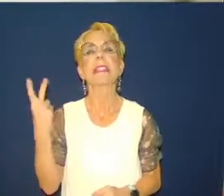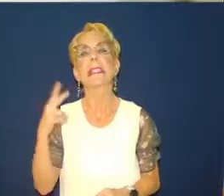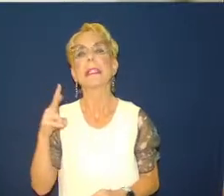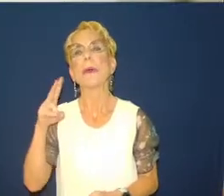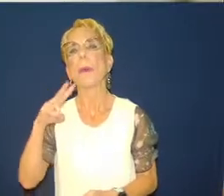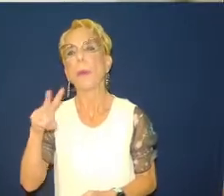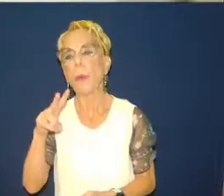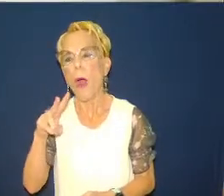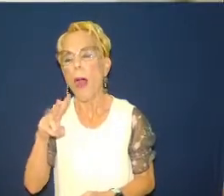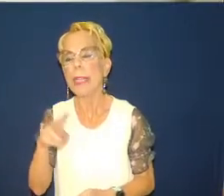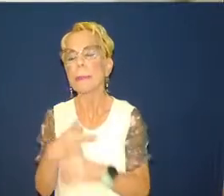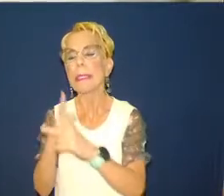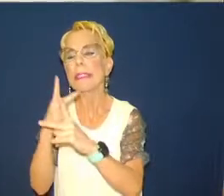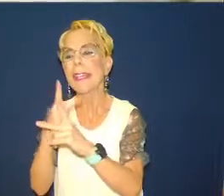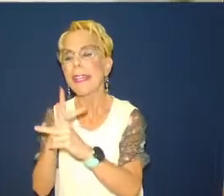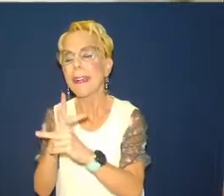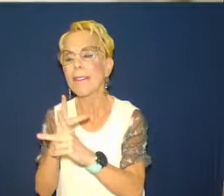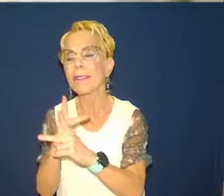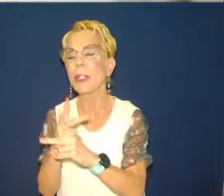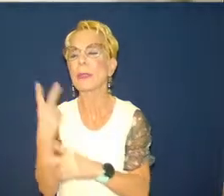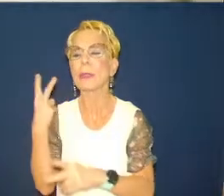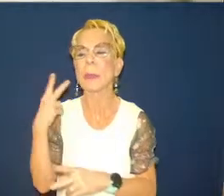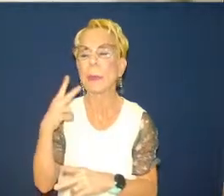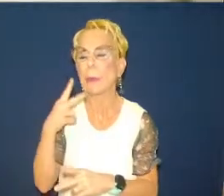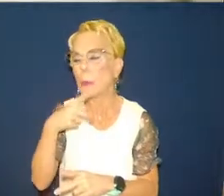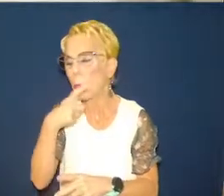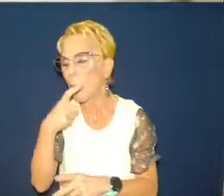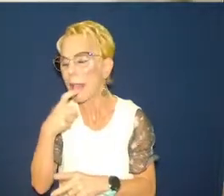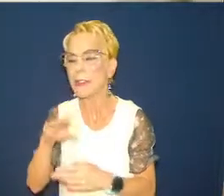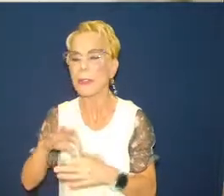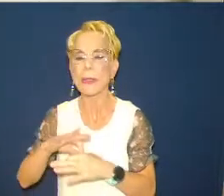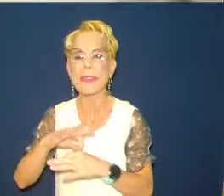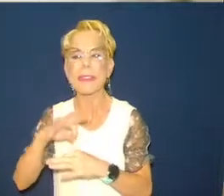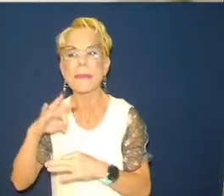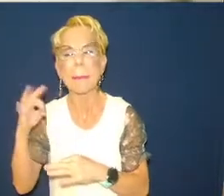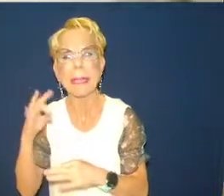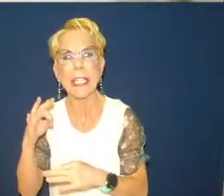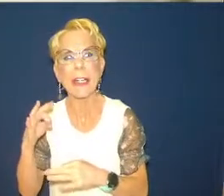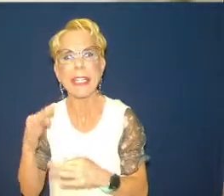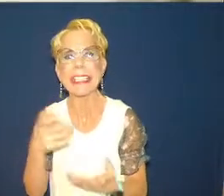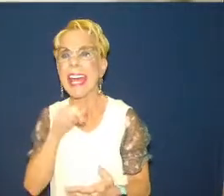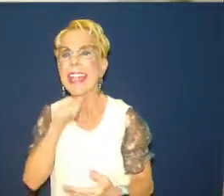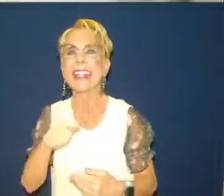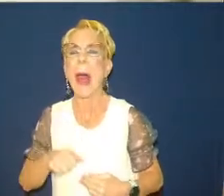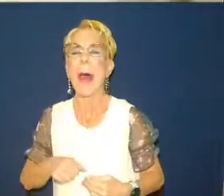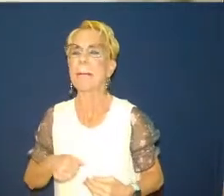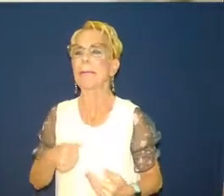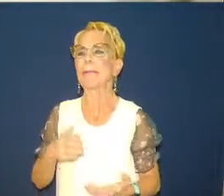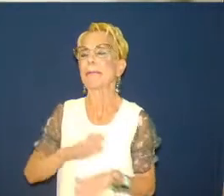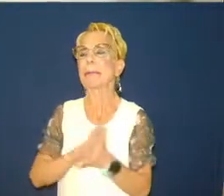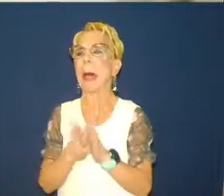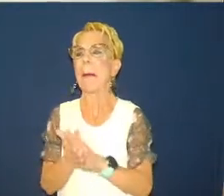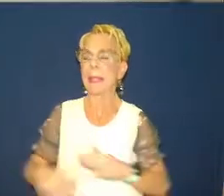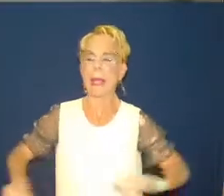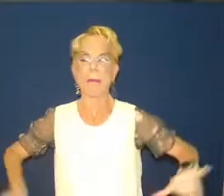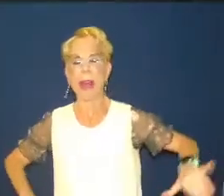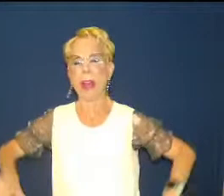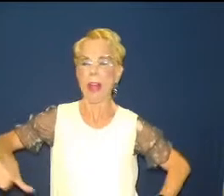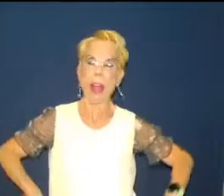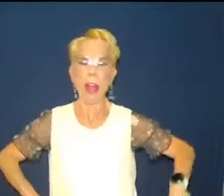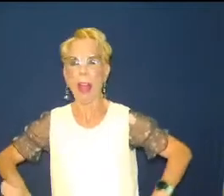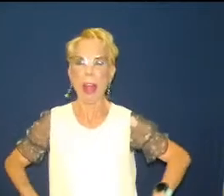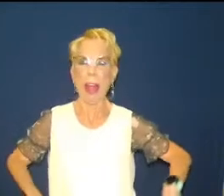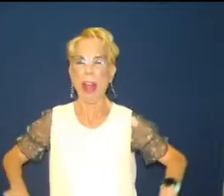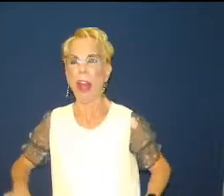spiritual condition that we don't become overconfident and keep a careful eye on our relationship and our walk with God.